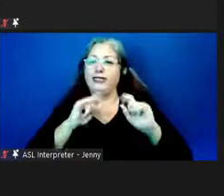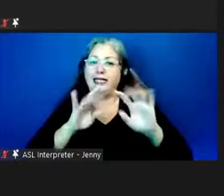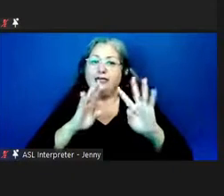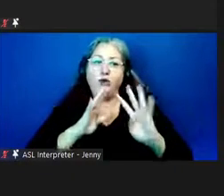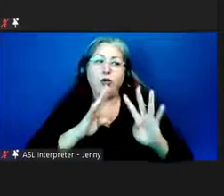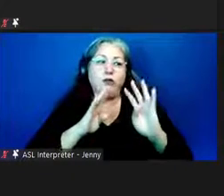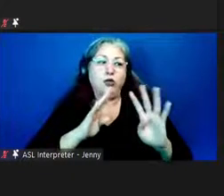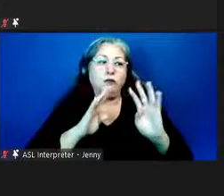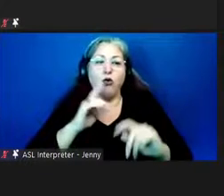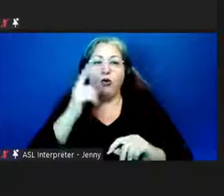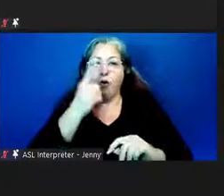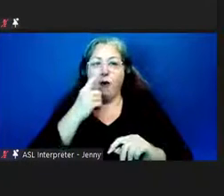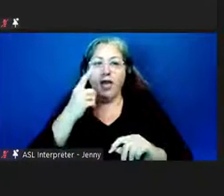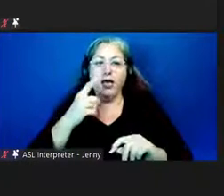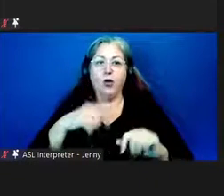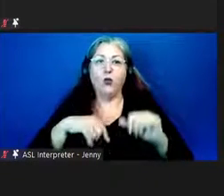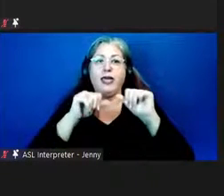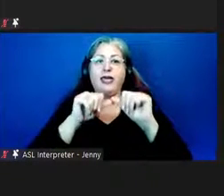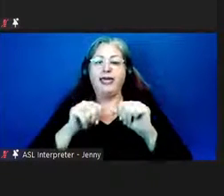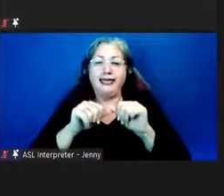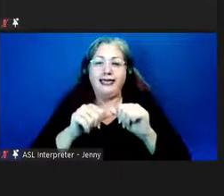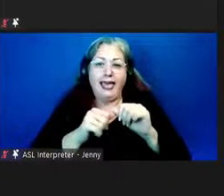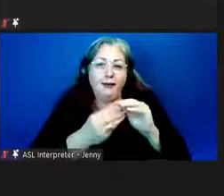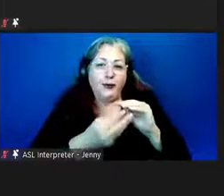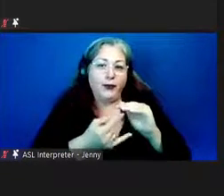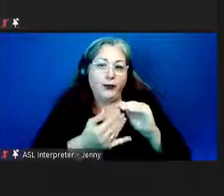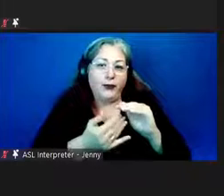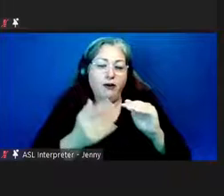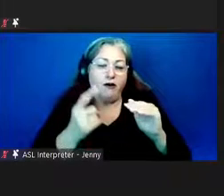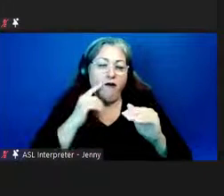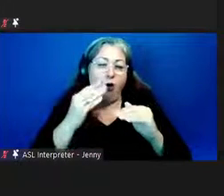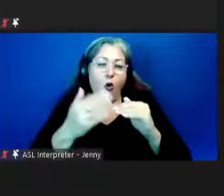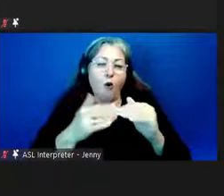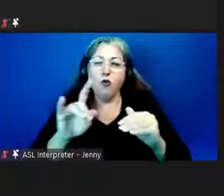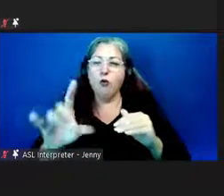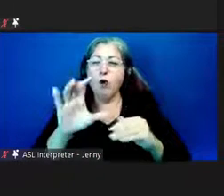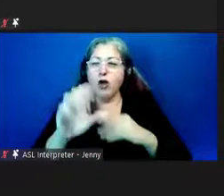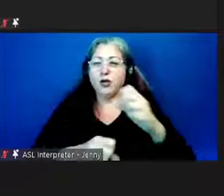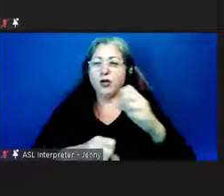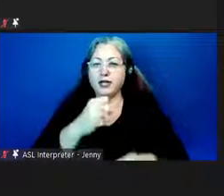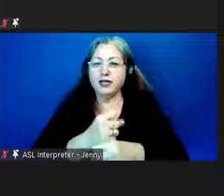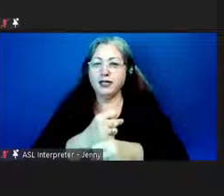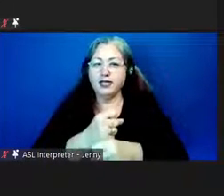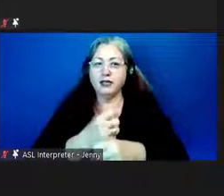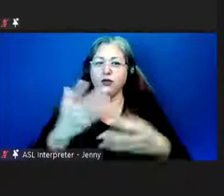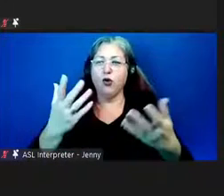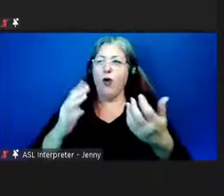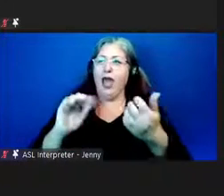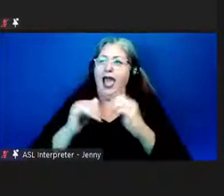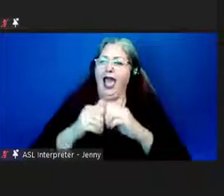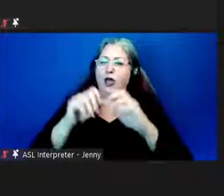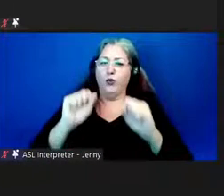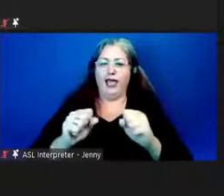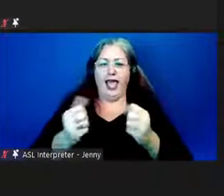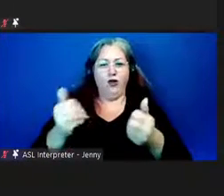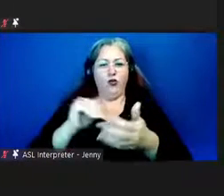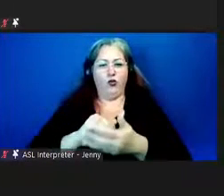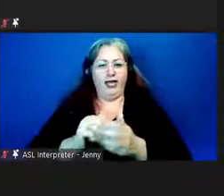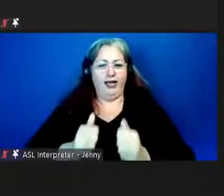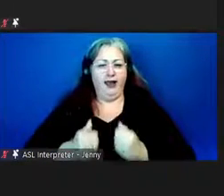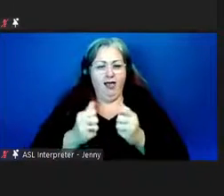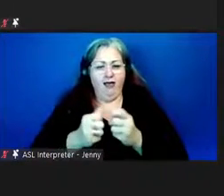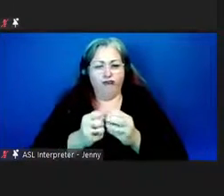Hawaiian. We kept the embers burning for nearly a century. So how do you revive a language?